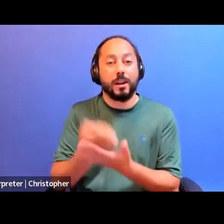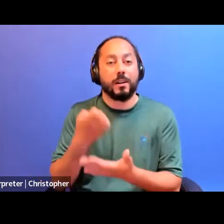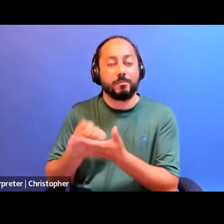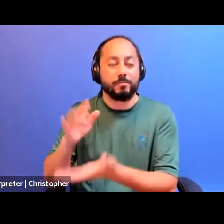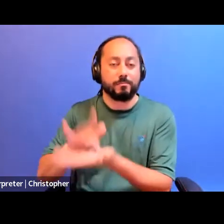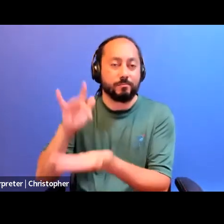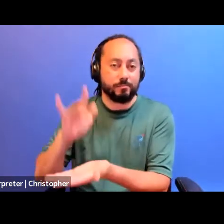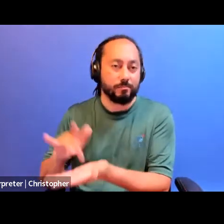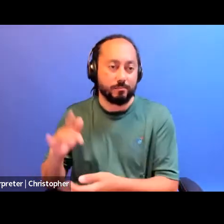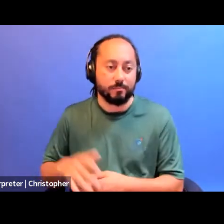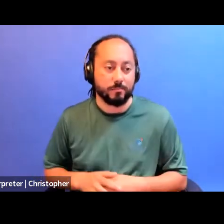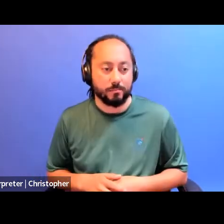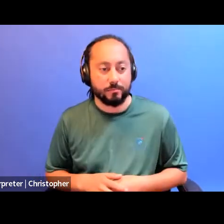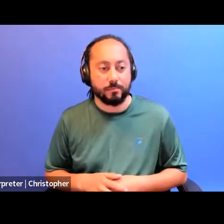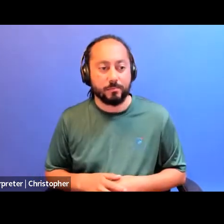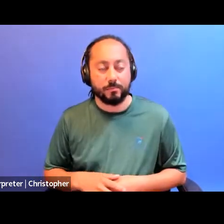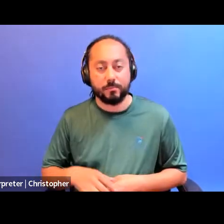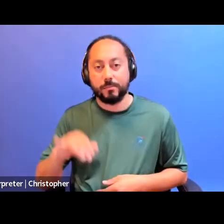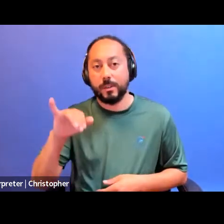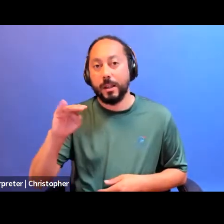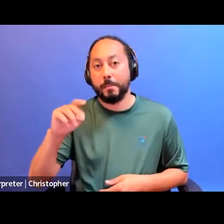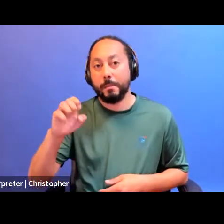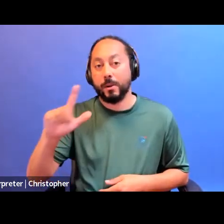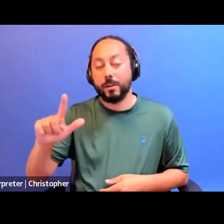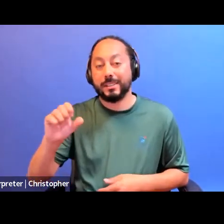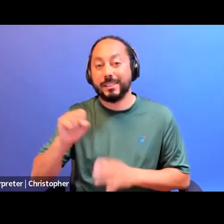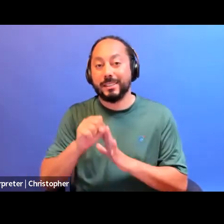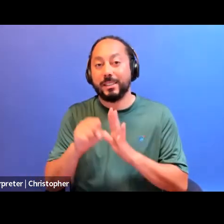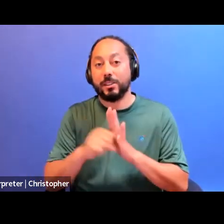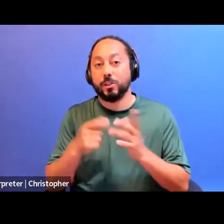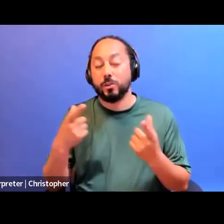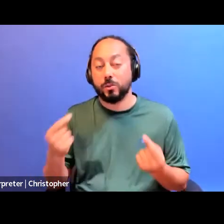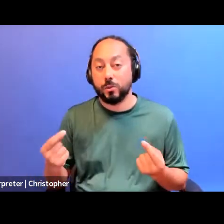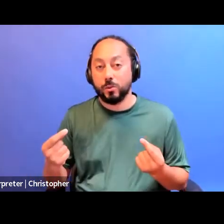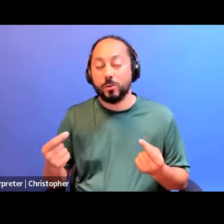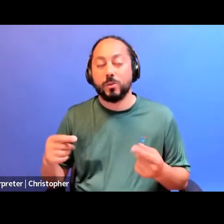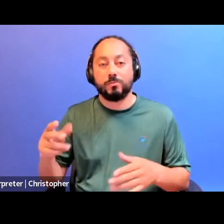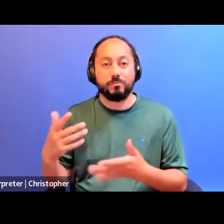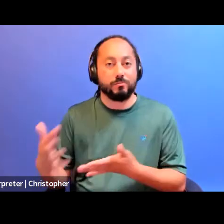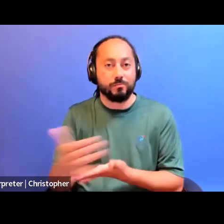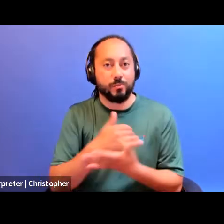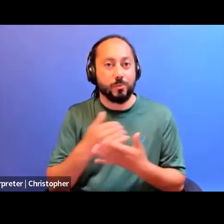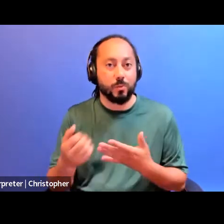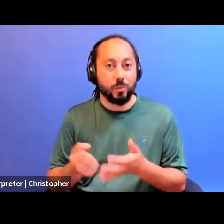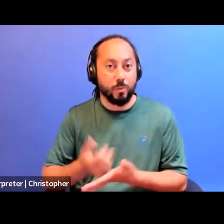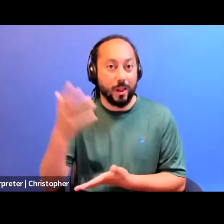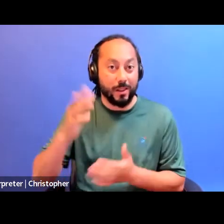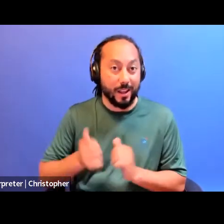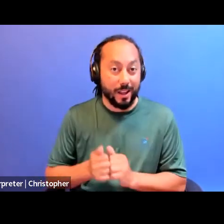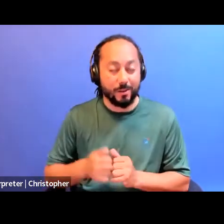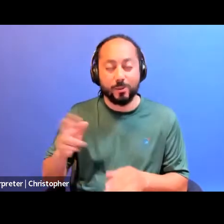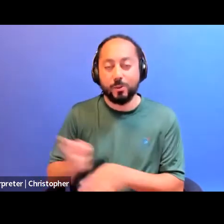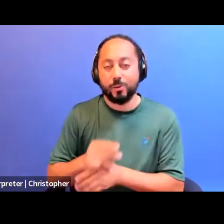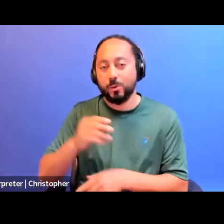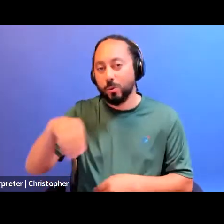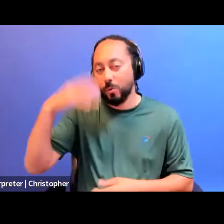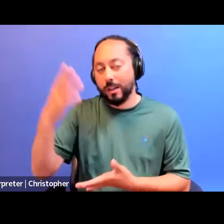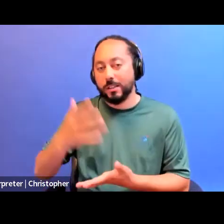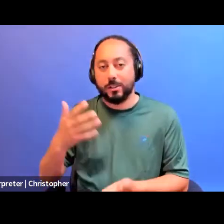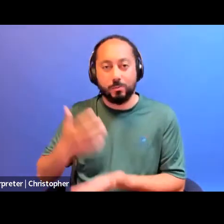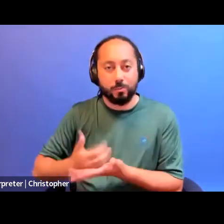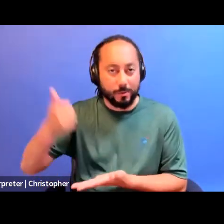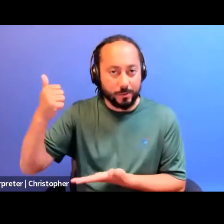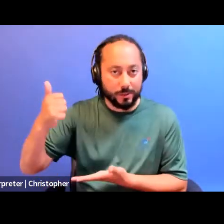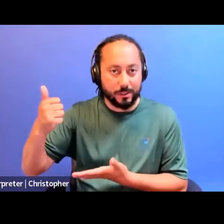Imperial states accumulate wealth by using the threat of white supremacist military might to shamelessly exploit and